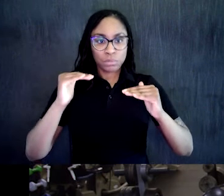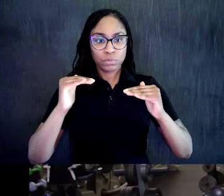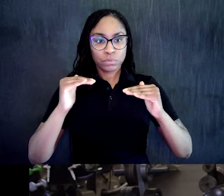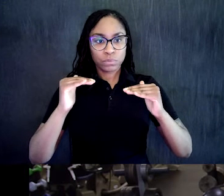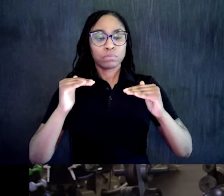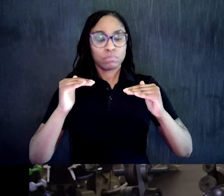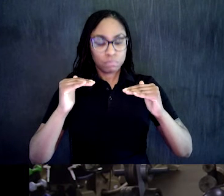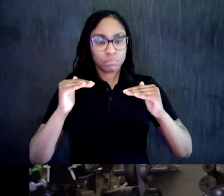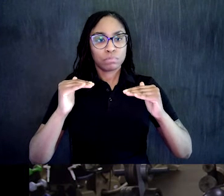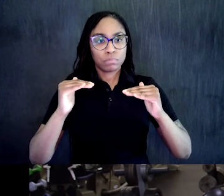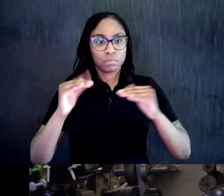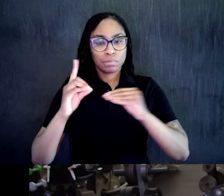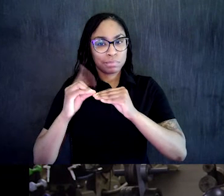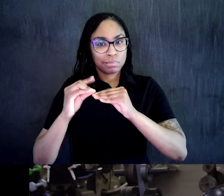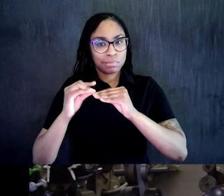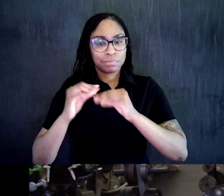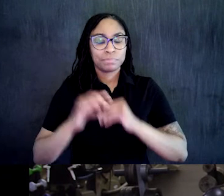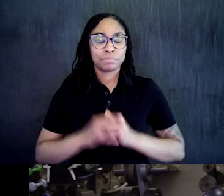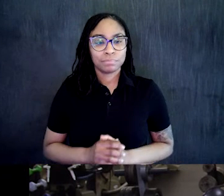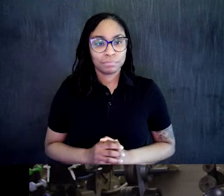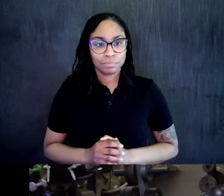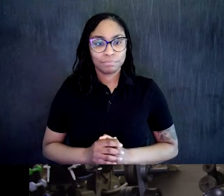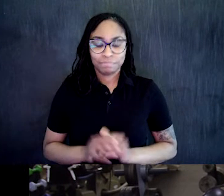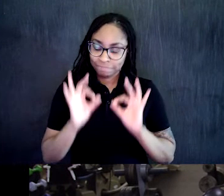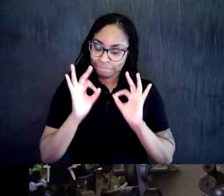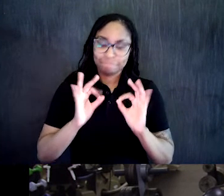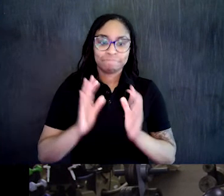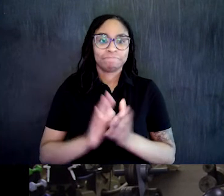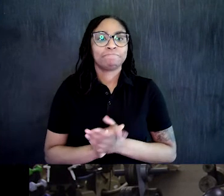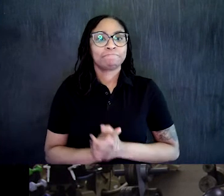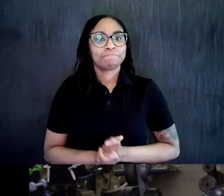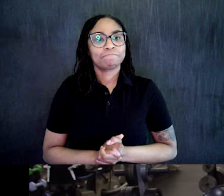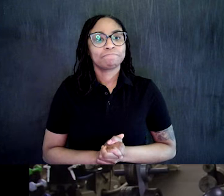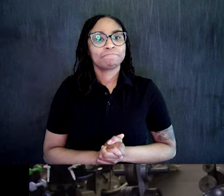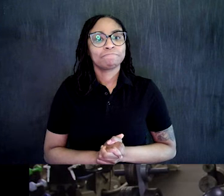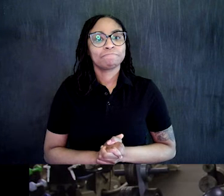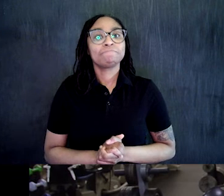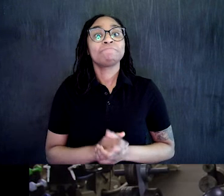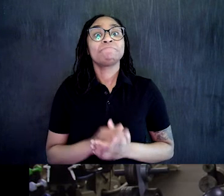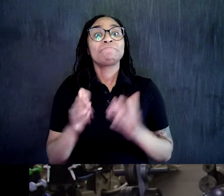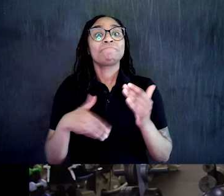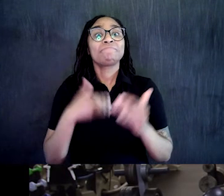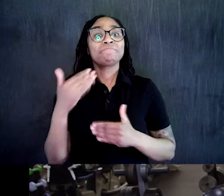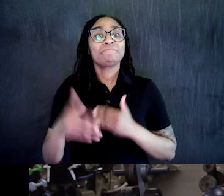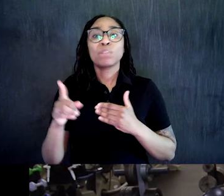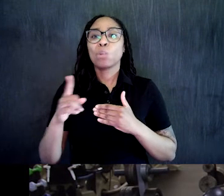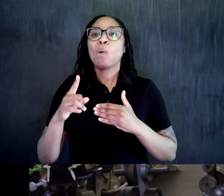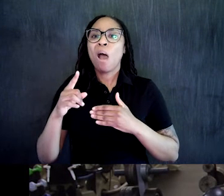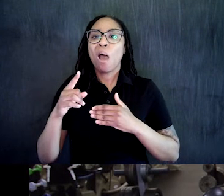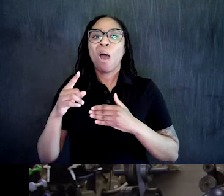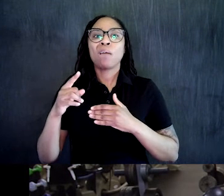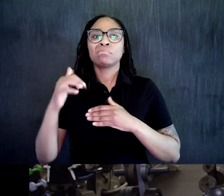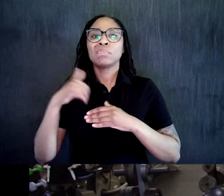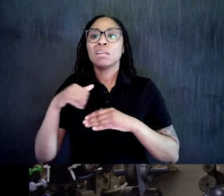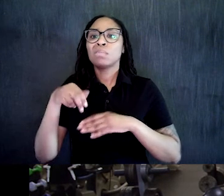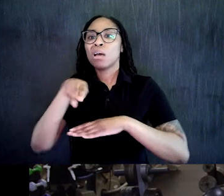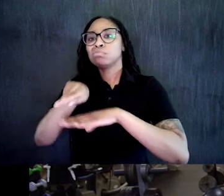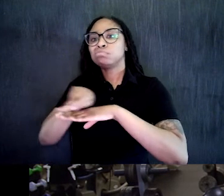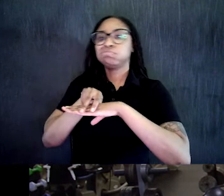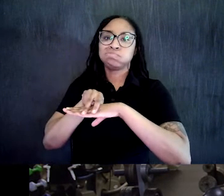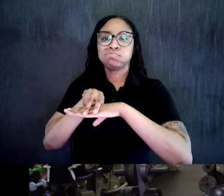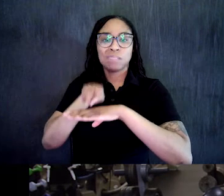So you'll know you're working the right muscles. We're going to for ten on each side. Okay? So right side. Here we go. One.